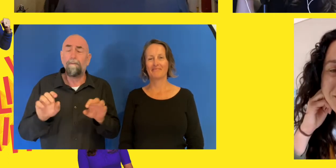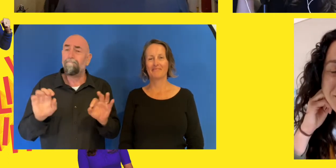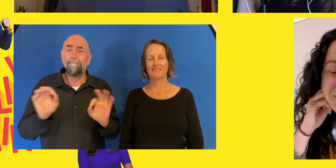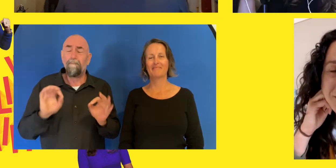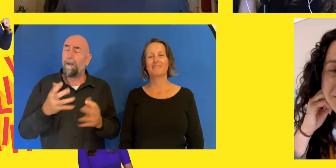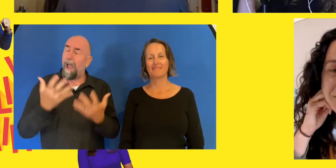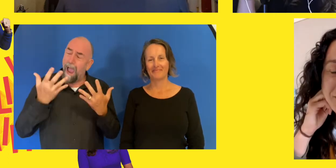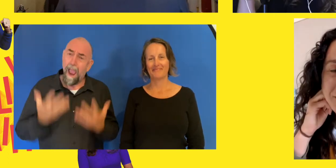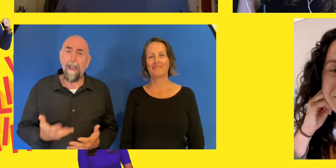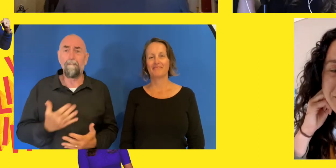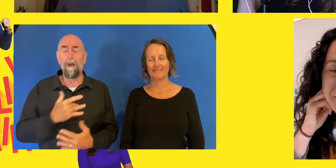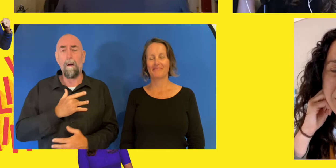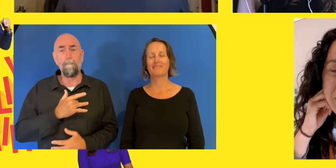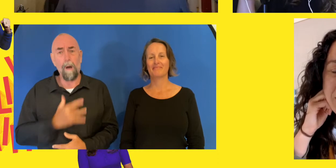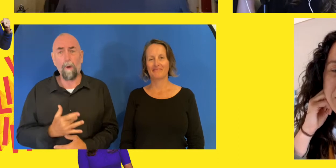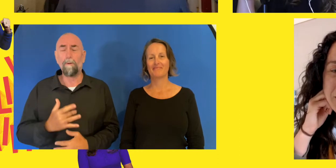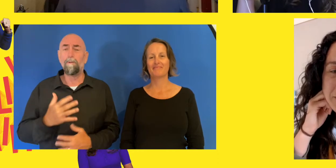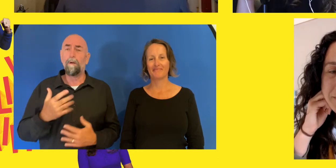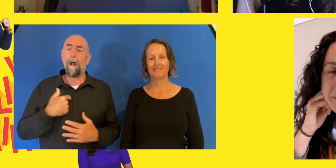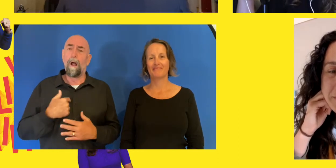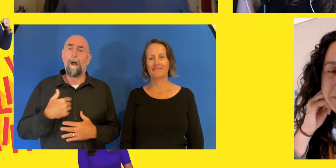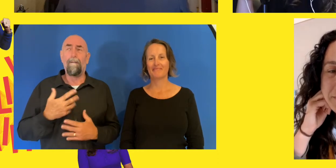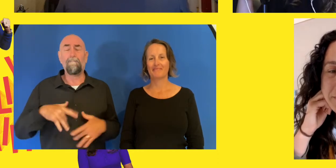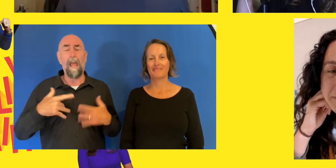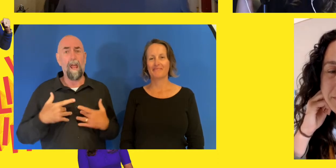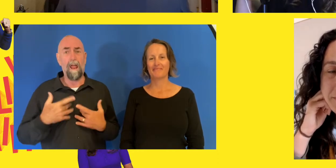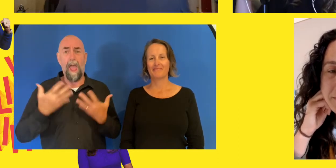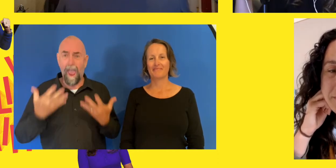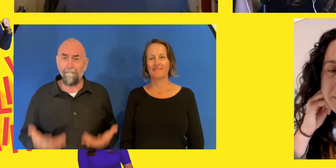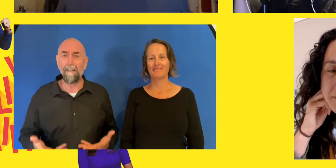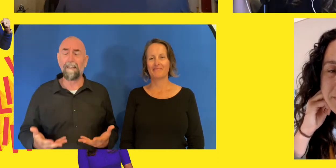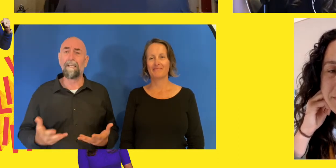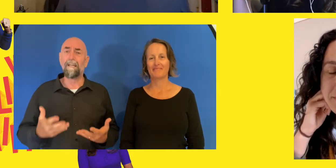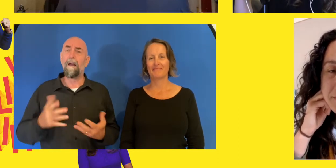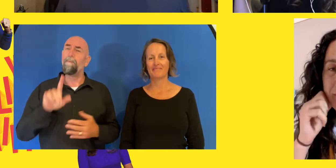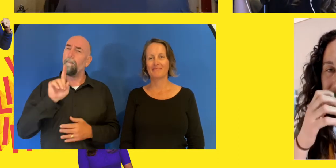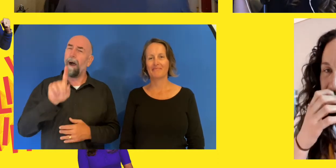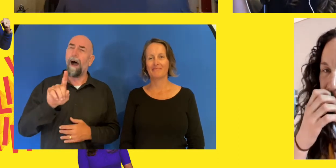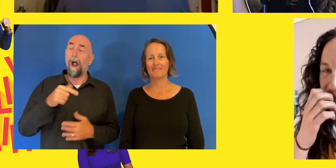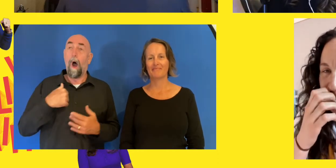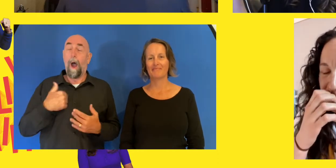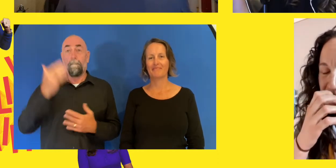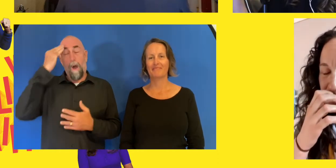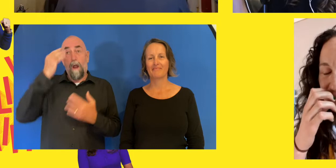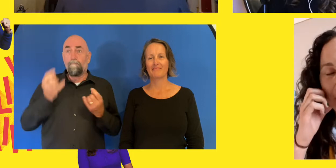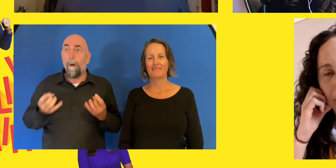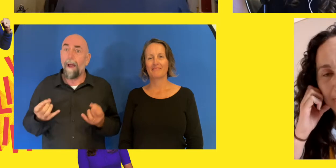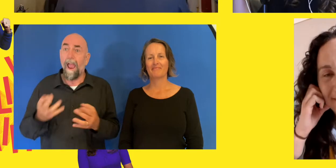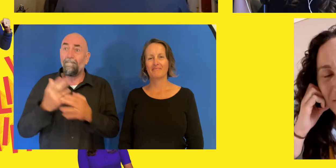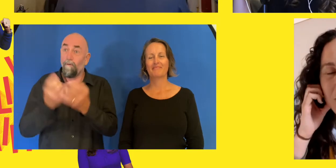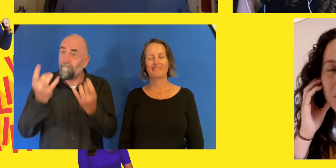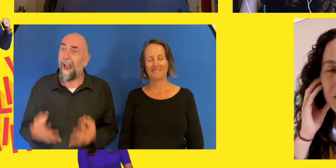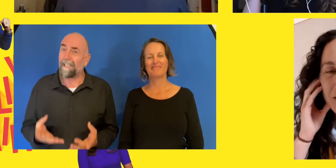or within that moment? Is it, is it, uh, the weight of expectation, anticipation, or are you trying to say goodbye, but